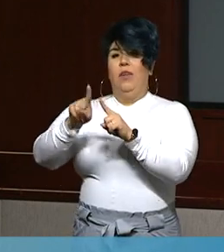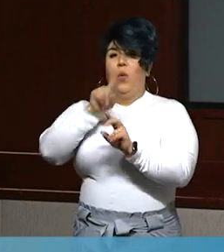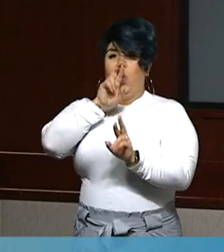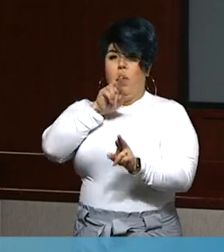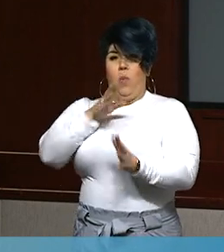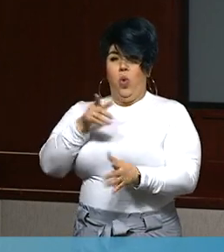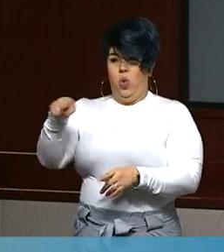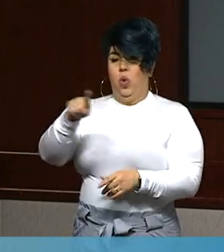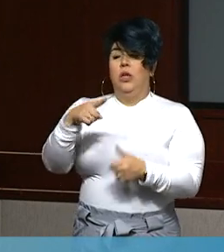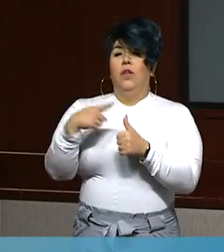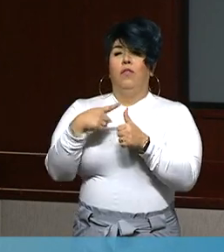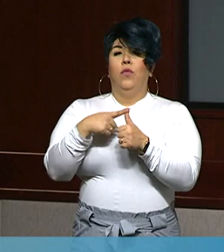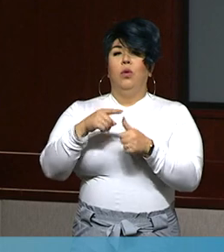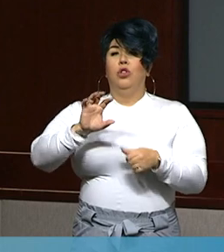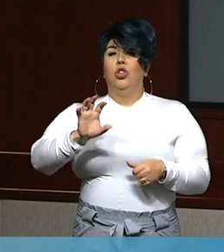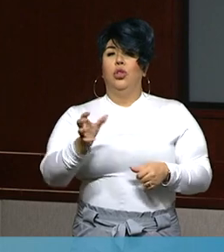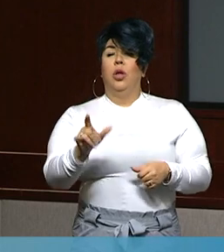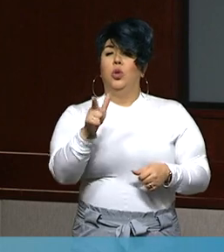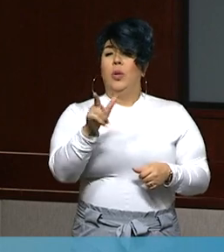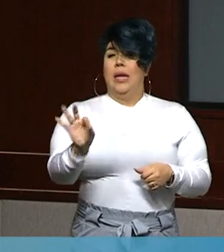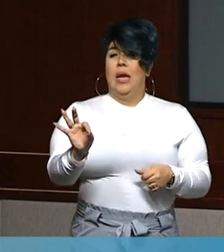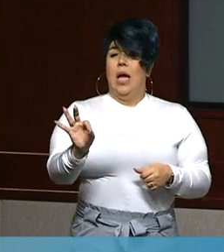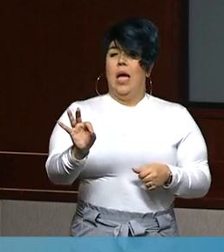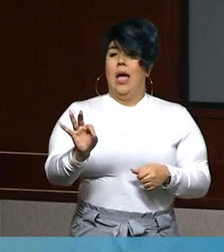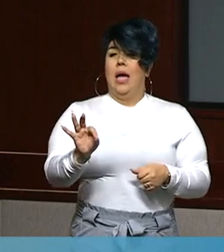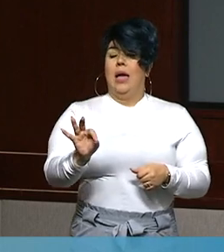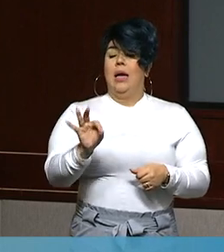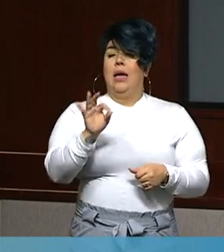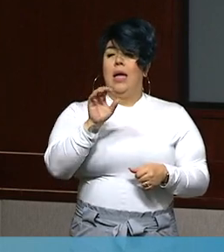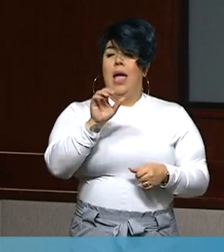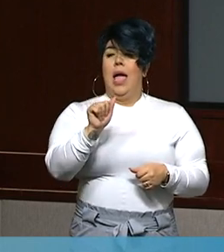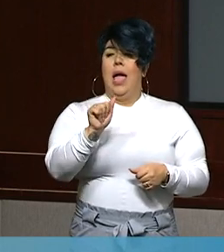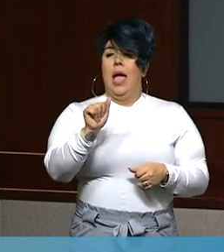outlets. First up is channel 29. I believe we have Erin on the line.